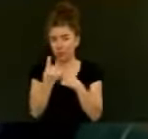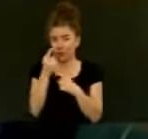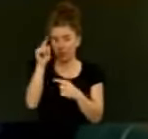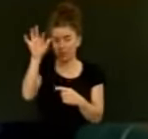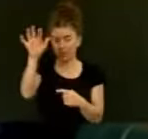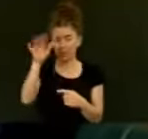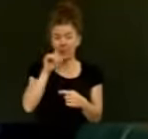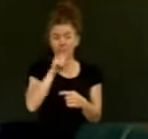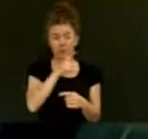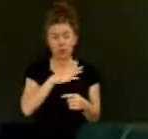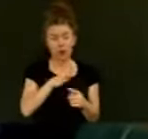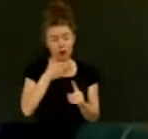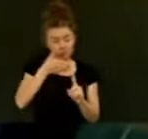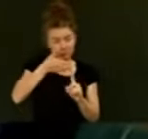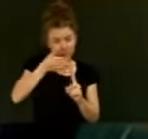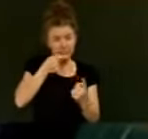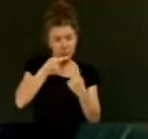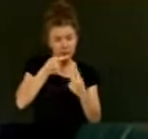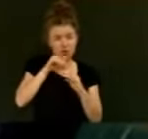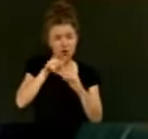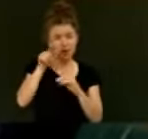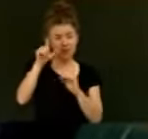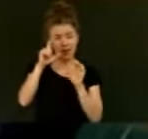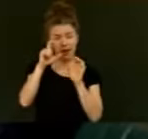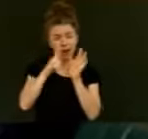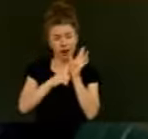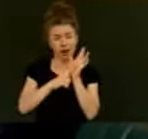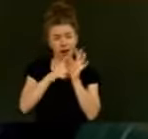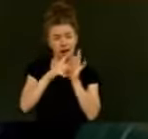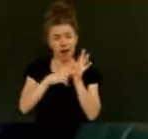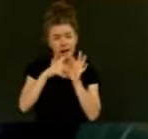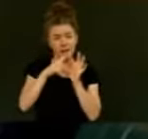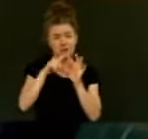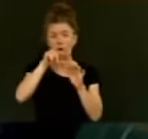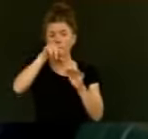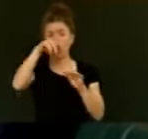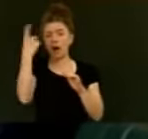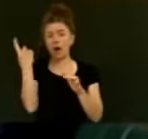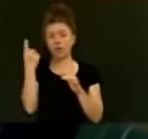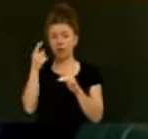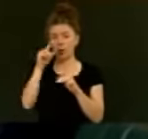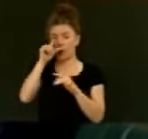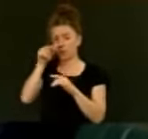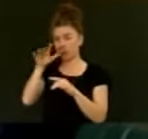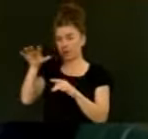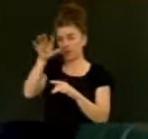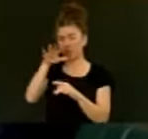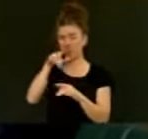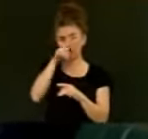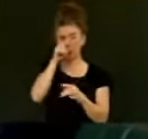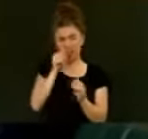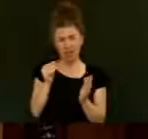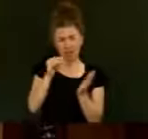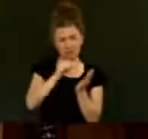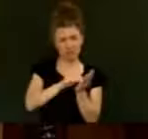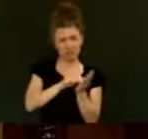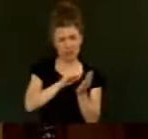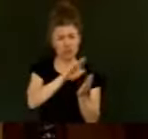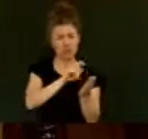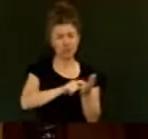wanted precise answers on Clive or any other part of the Hawke's Bay, he could put that down as a written question.